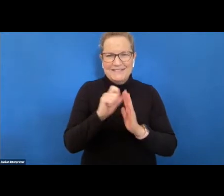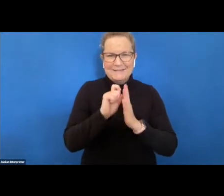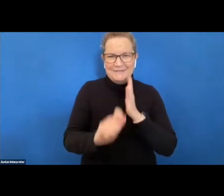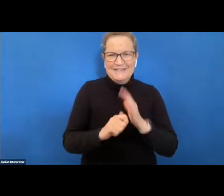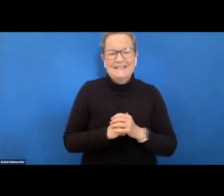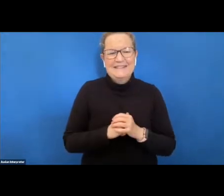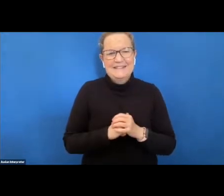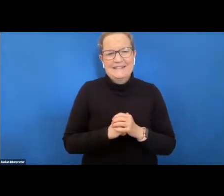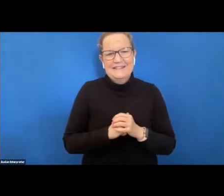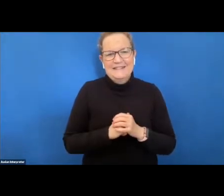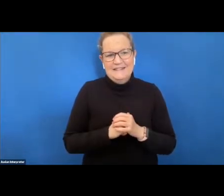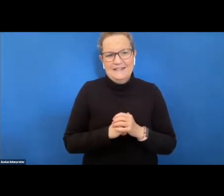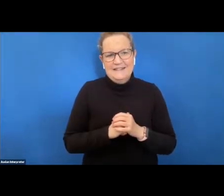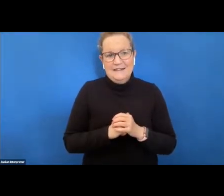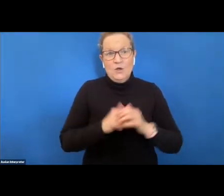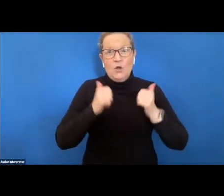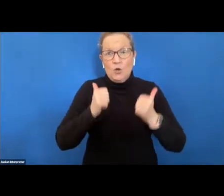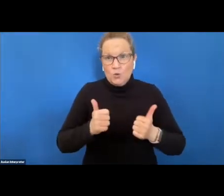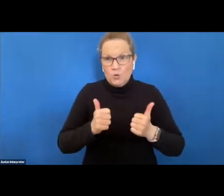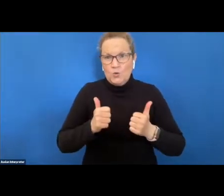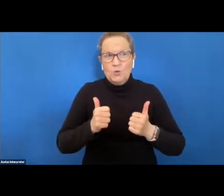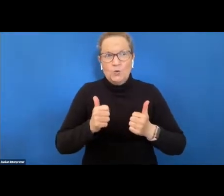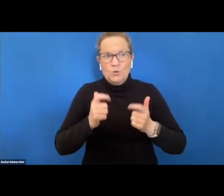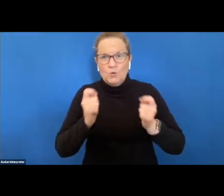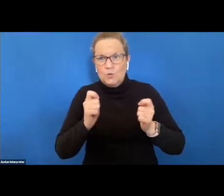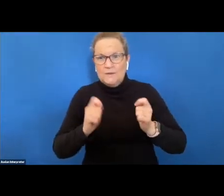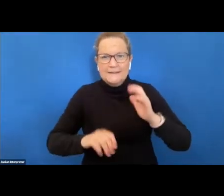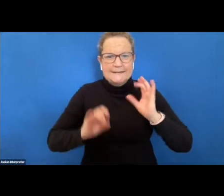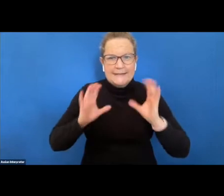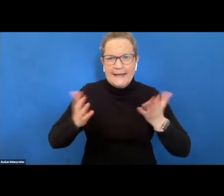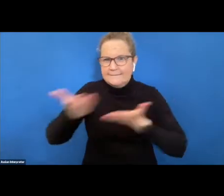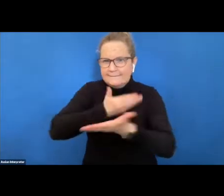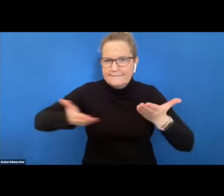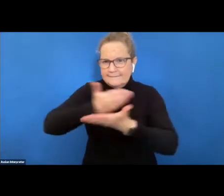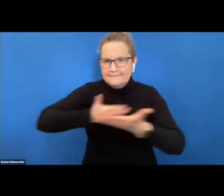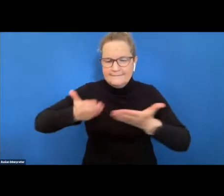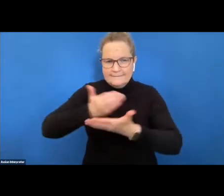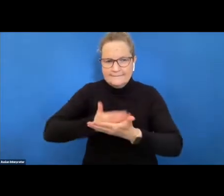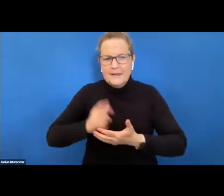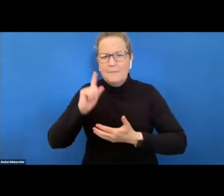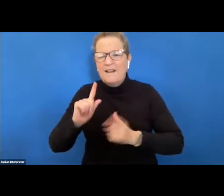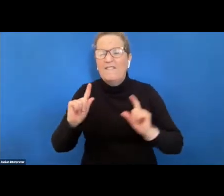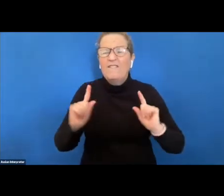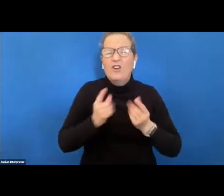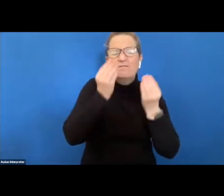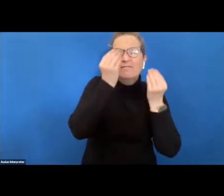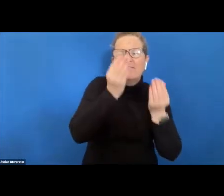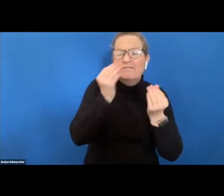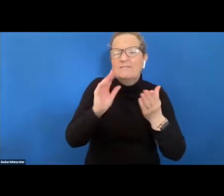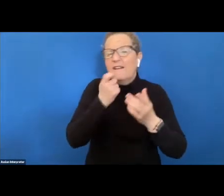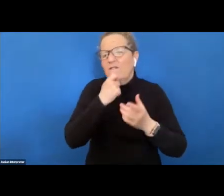getting into the full-scale discussion of that topic uh but first of all we just need to do some housekeeping